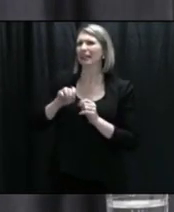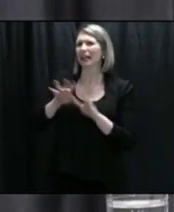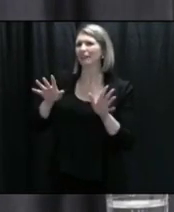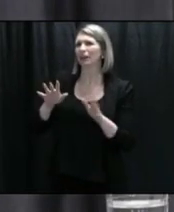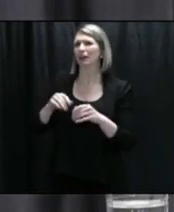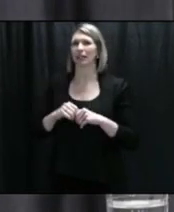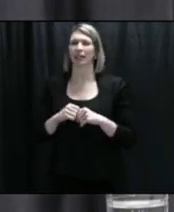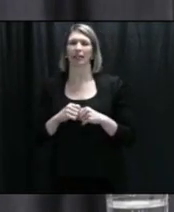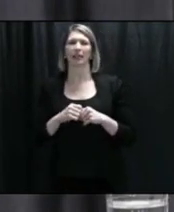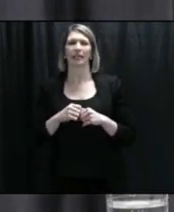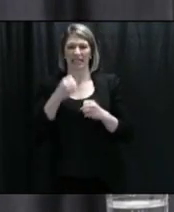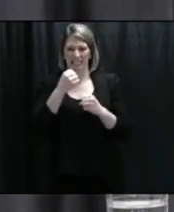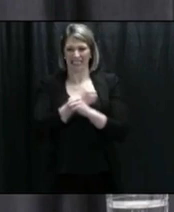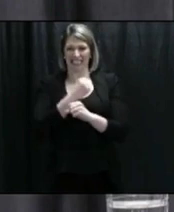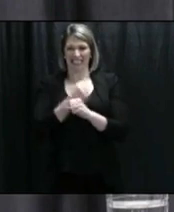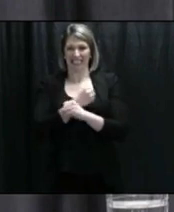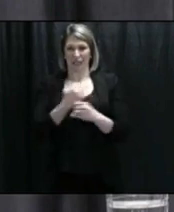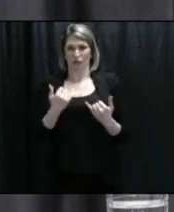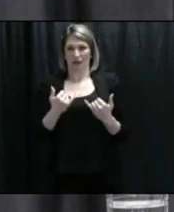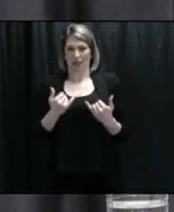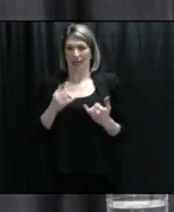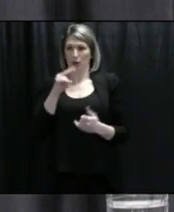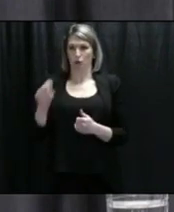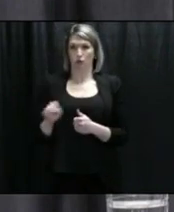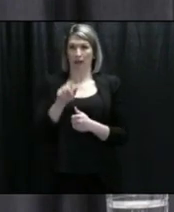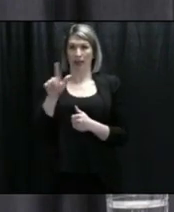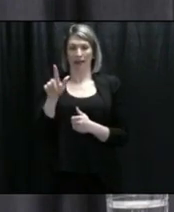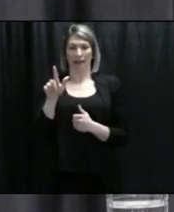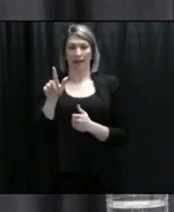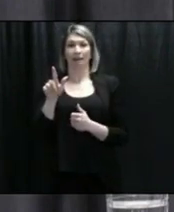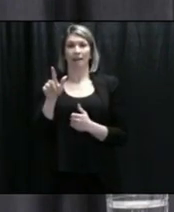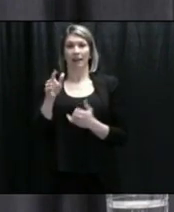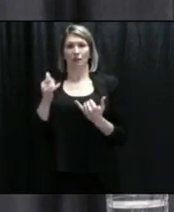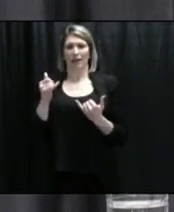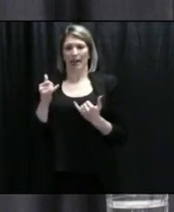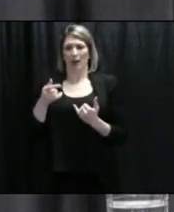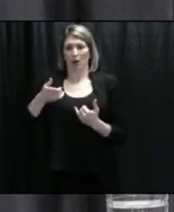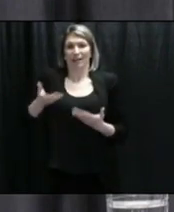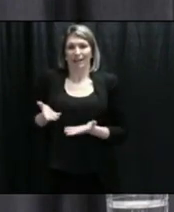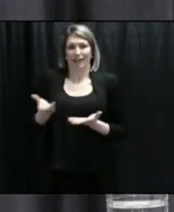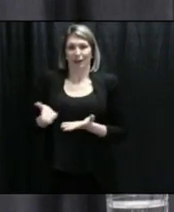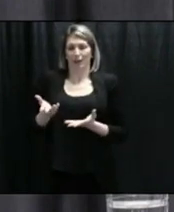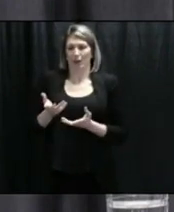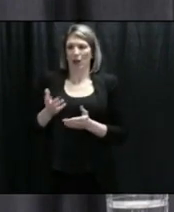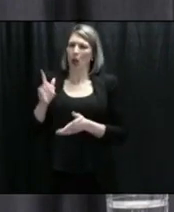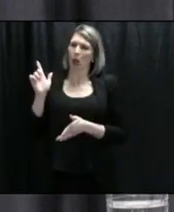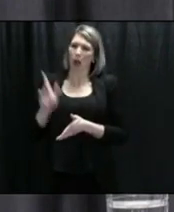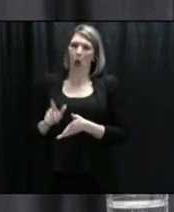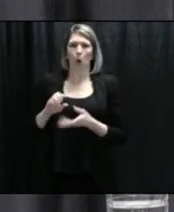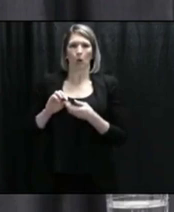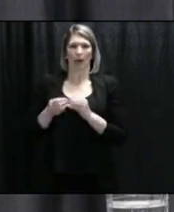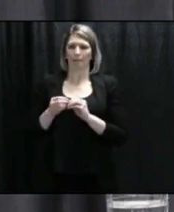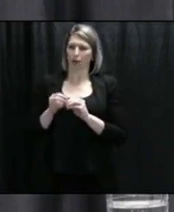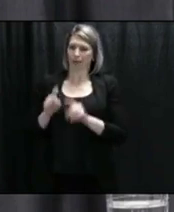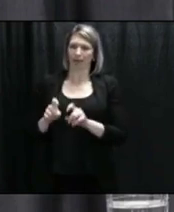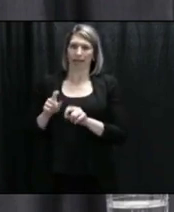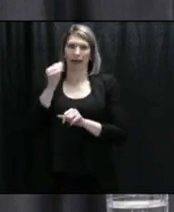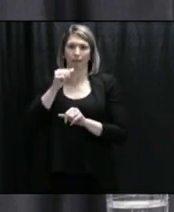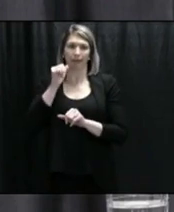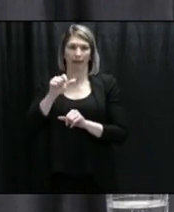national statistics, we are on the low end of the scale of per capita testing. And yet we now have the second highest